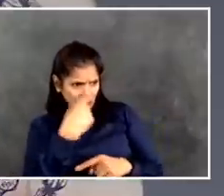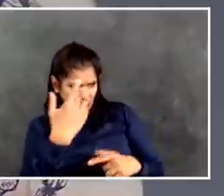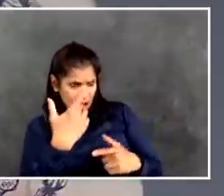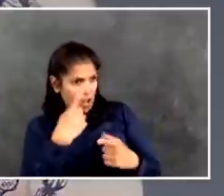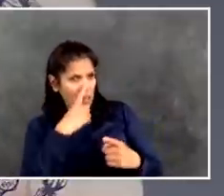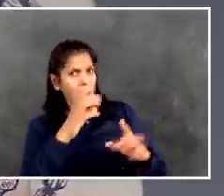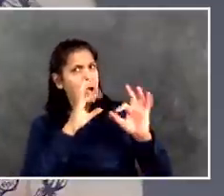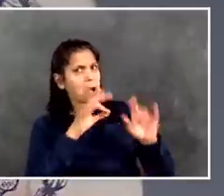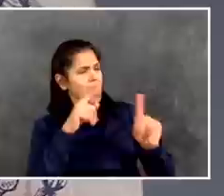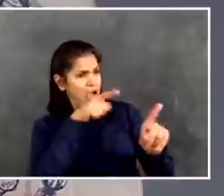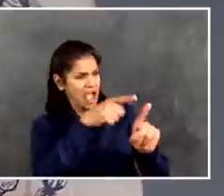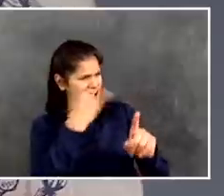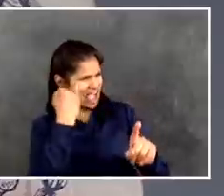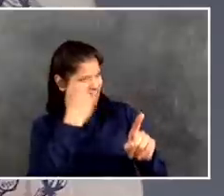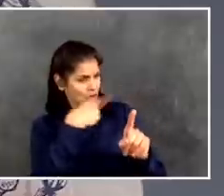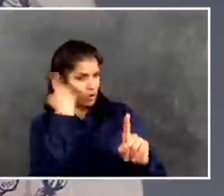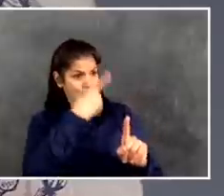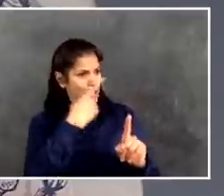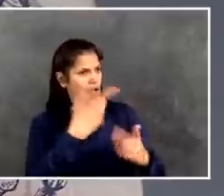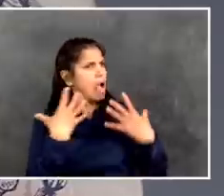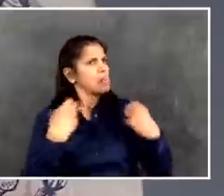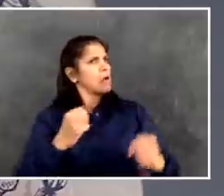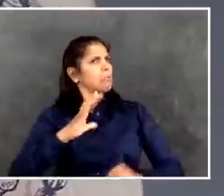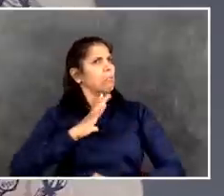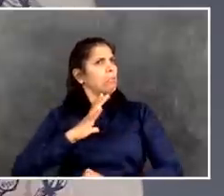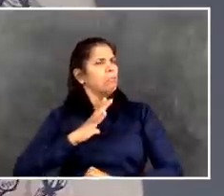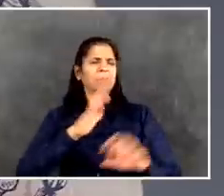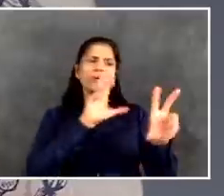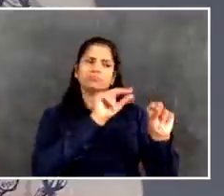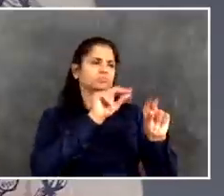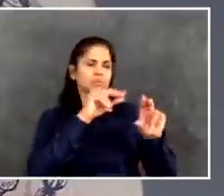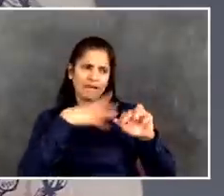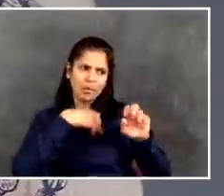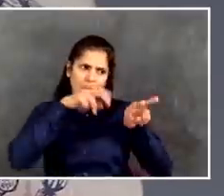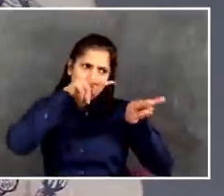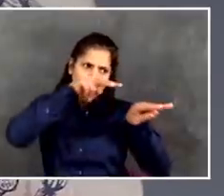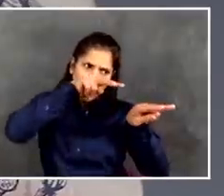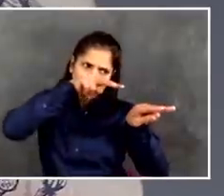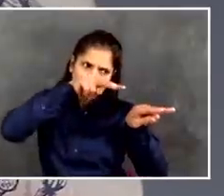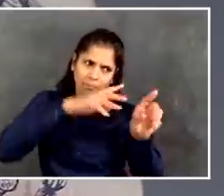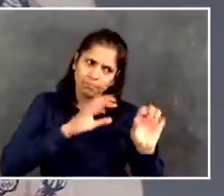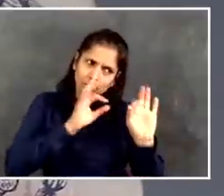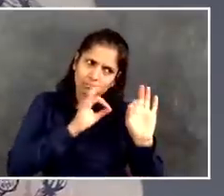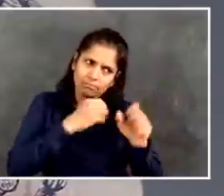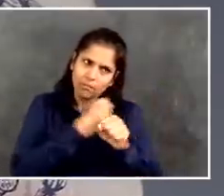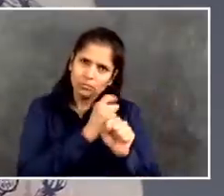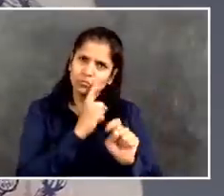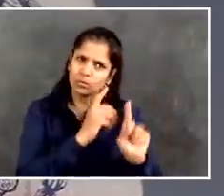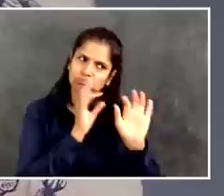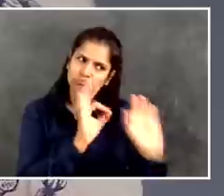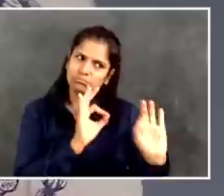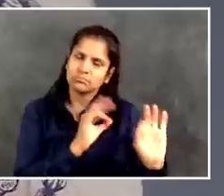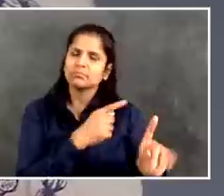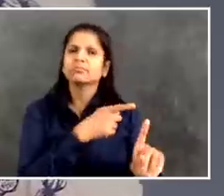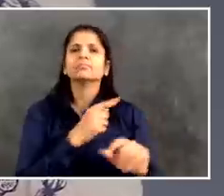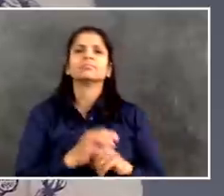Last call, Rima from Chalkbeat. Rima. Hey, Mr. Mayor, can you hear me? Yes, Rima.